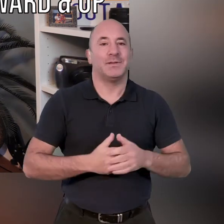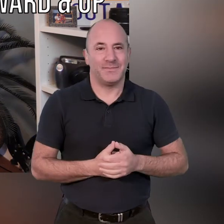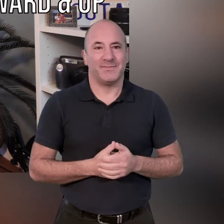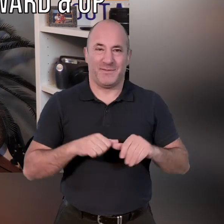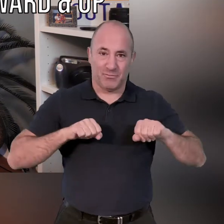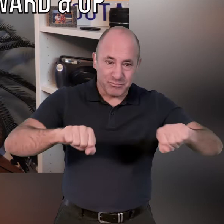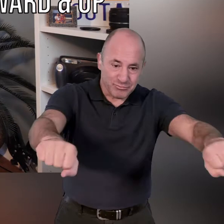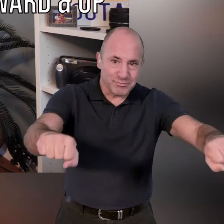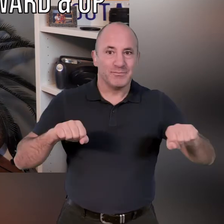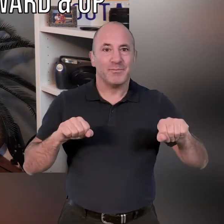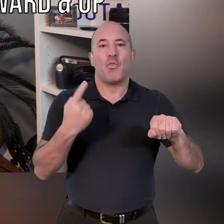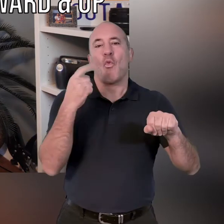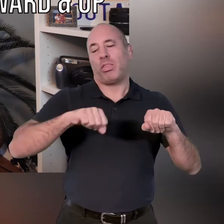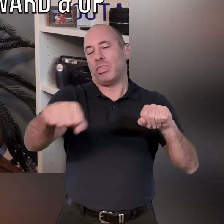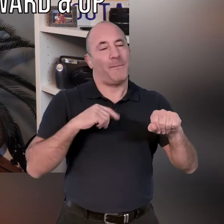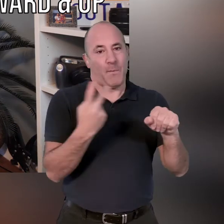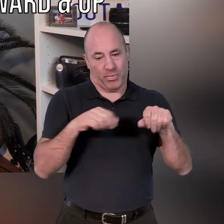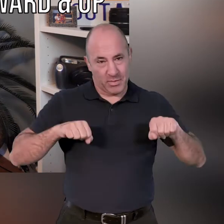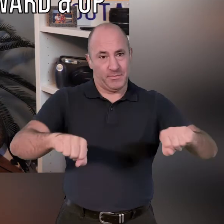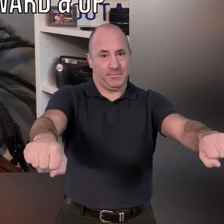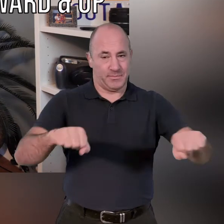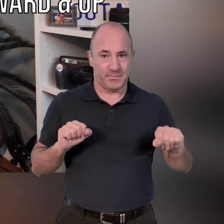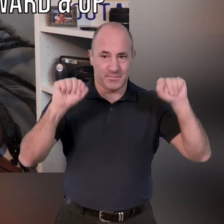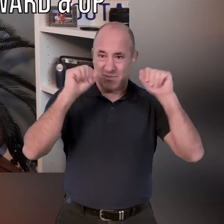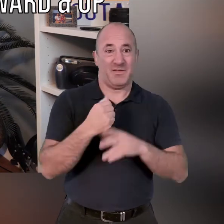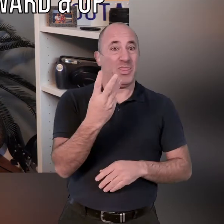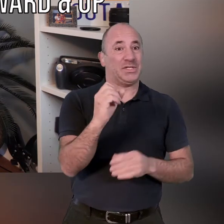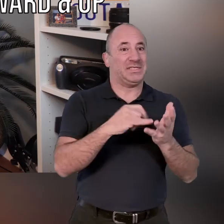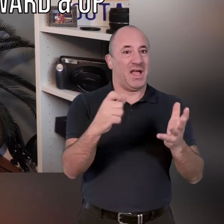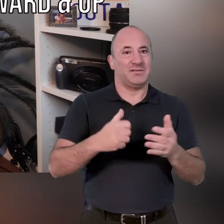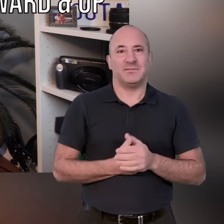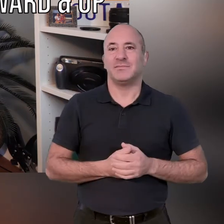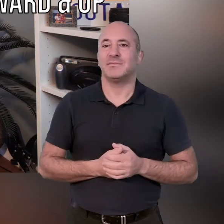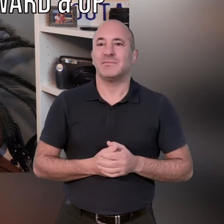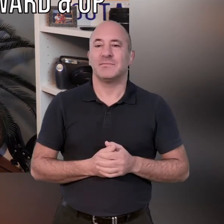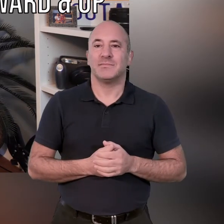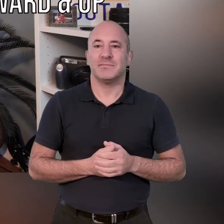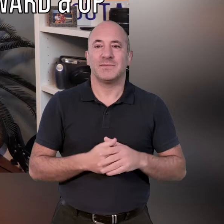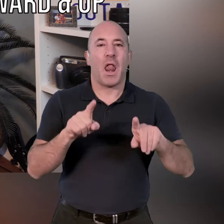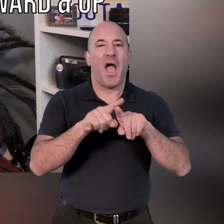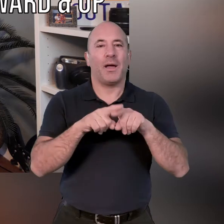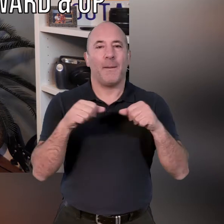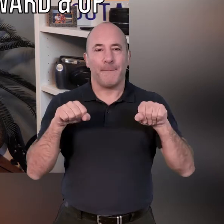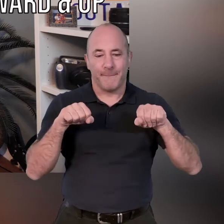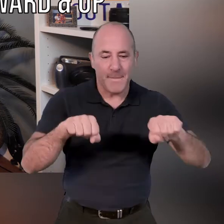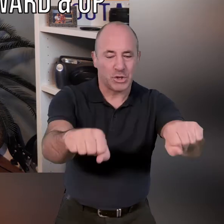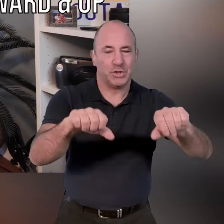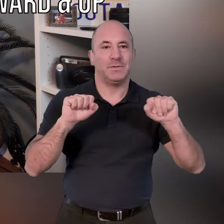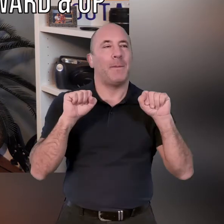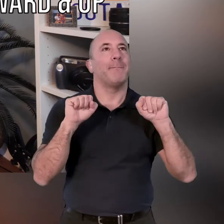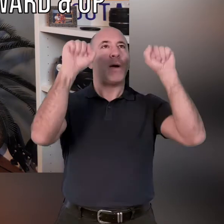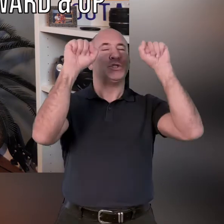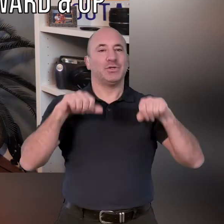but double arms here excellent that's halfway so it's kind of like punching forwards